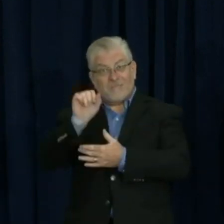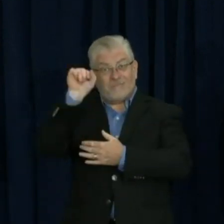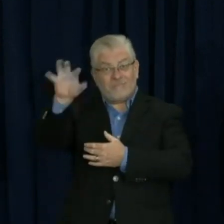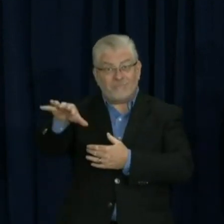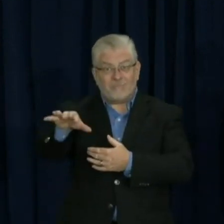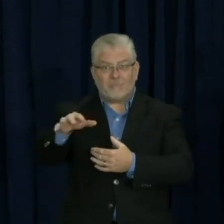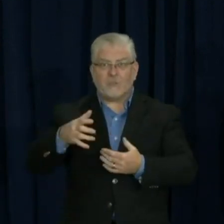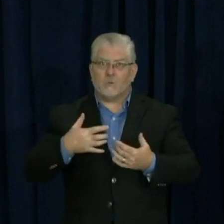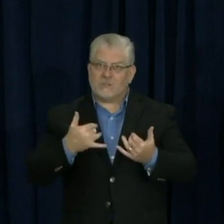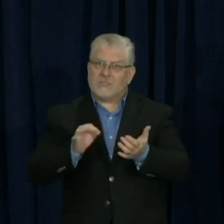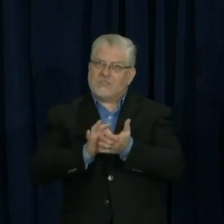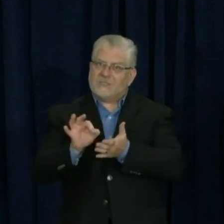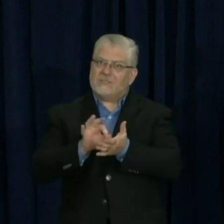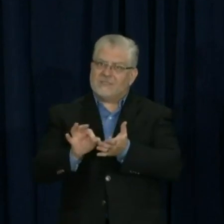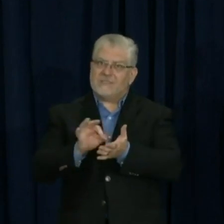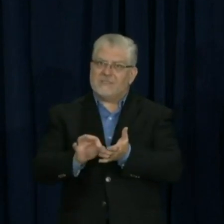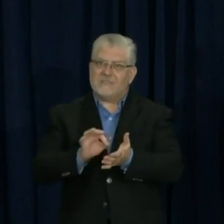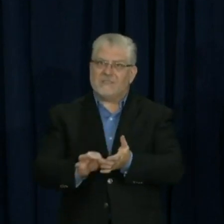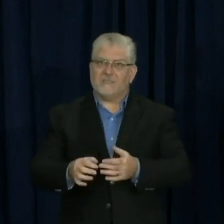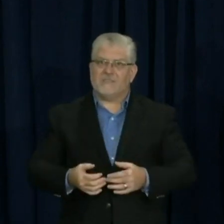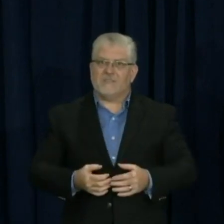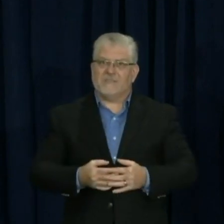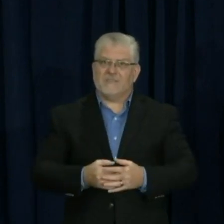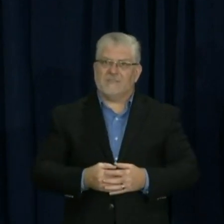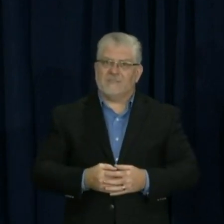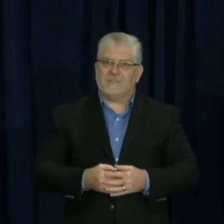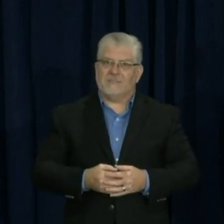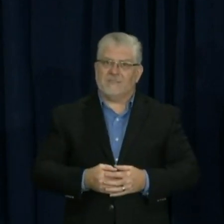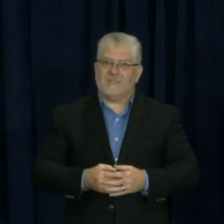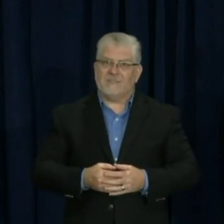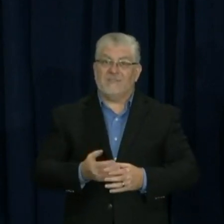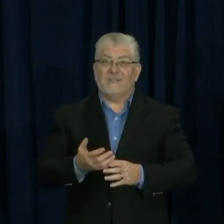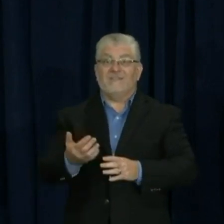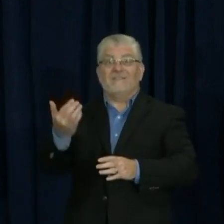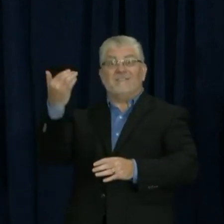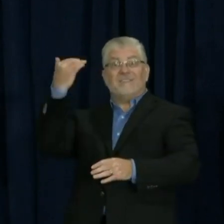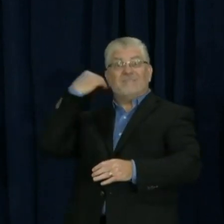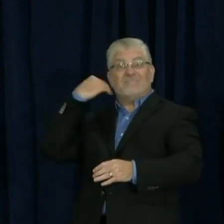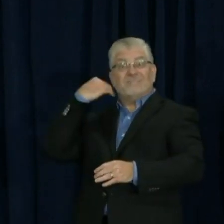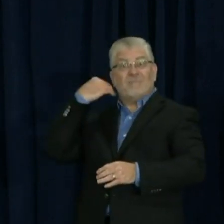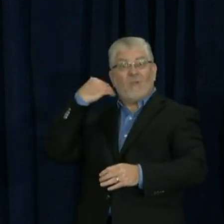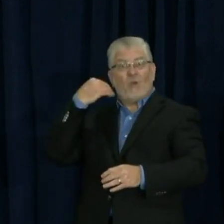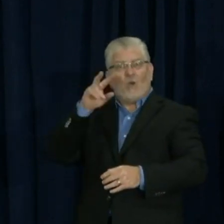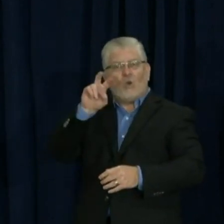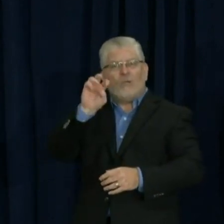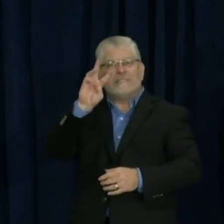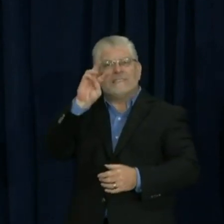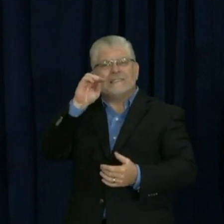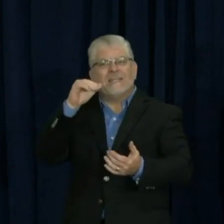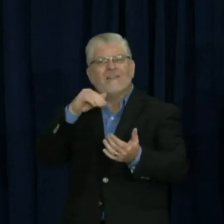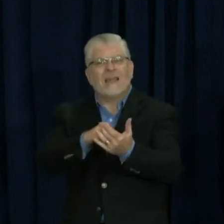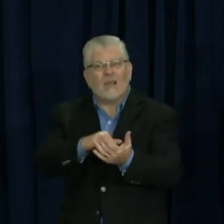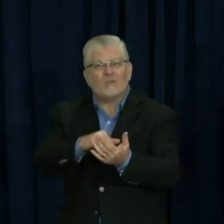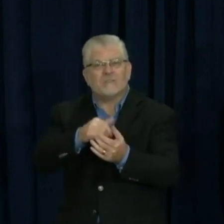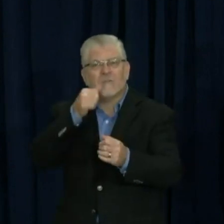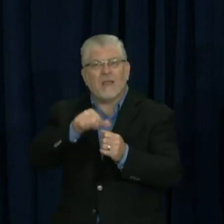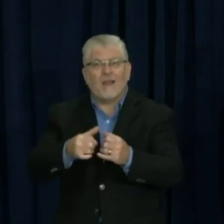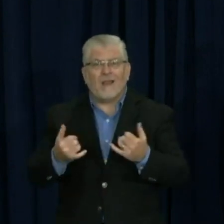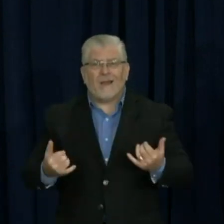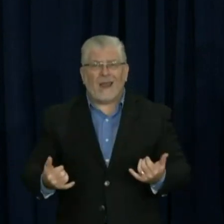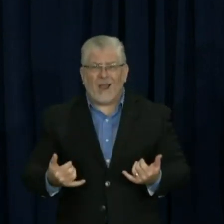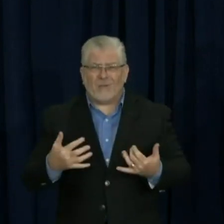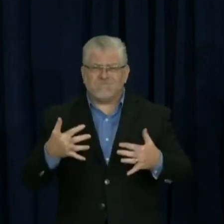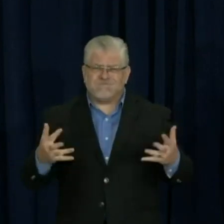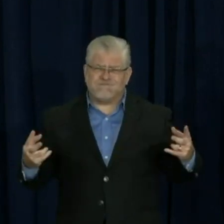mail in 2016. So we are – we will be at 10 times the number of mail ballots. And the counties are already approaching